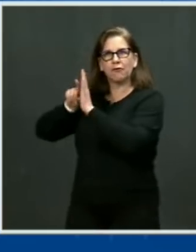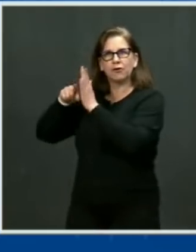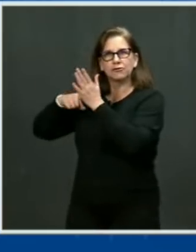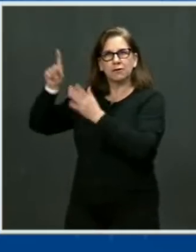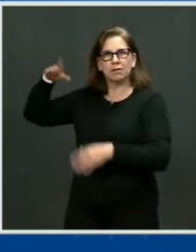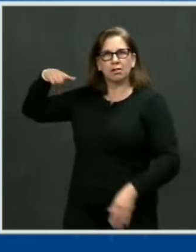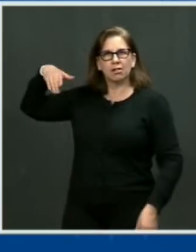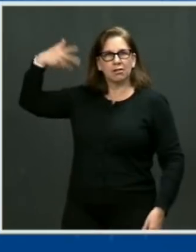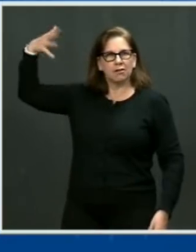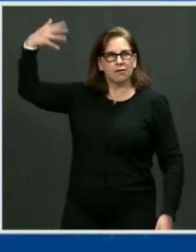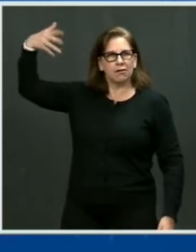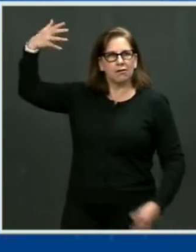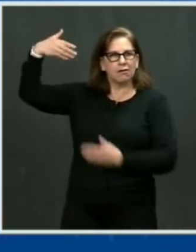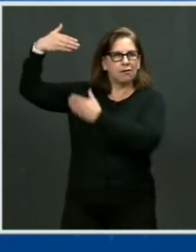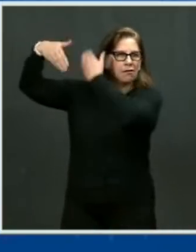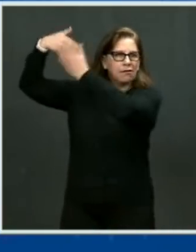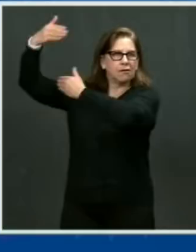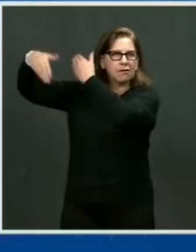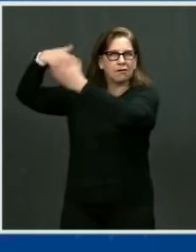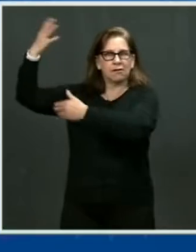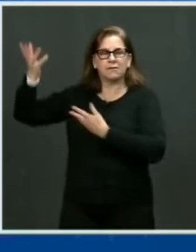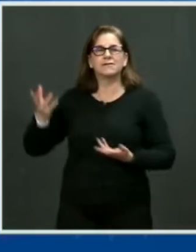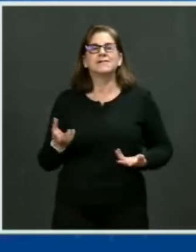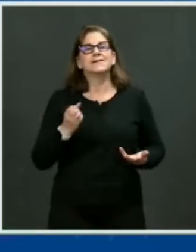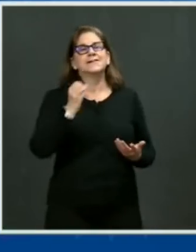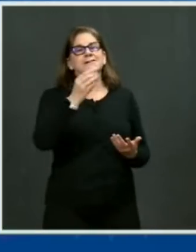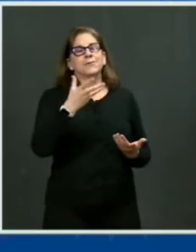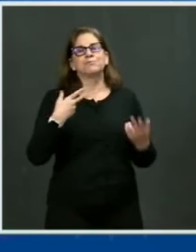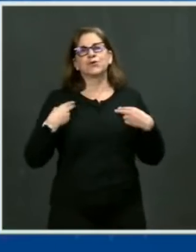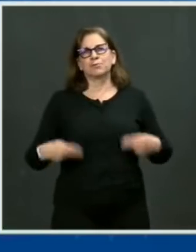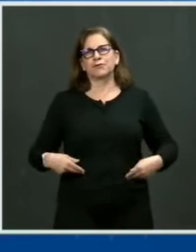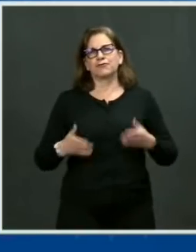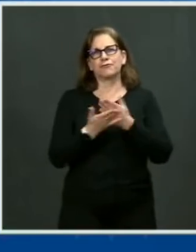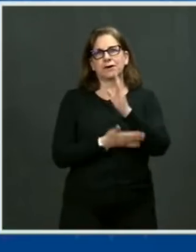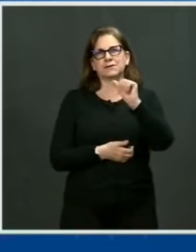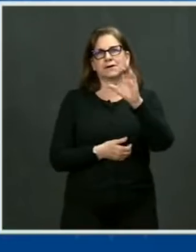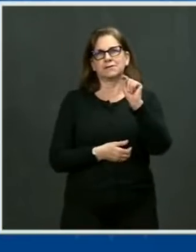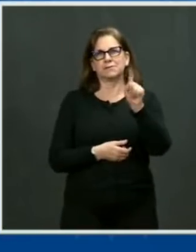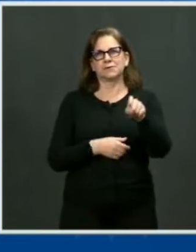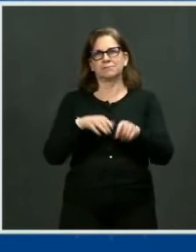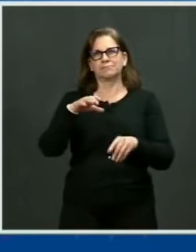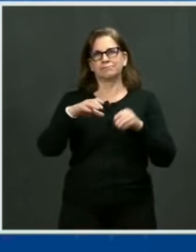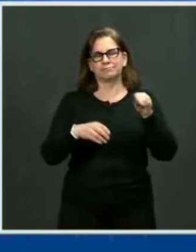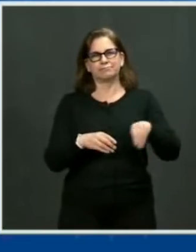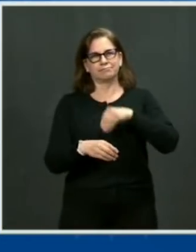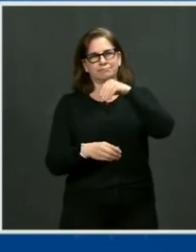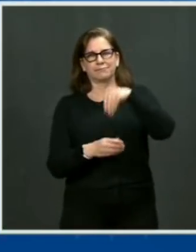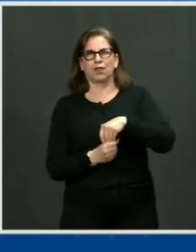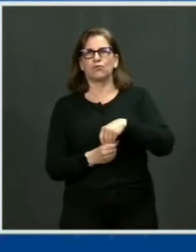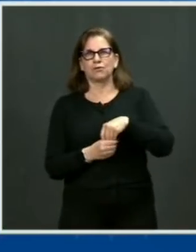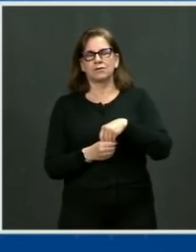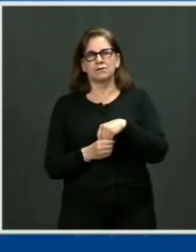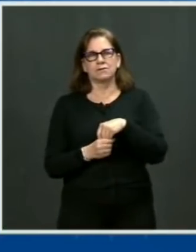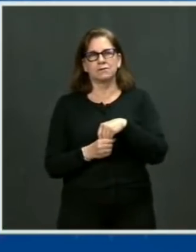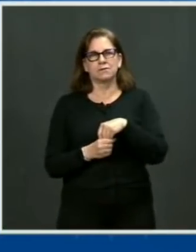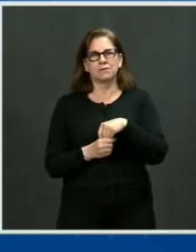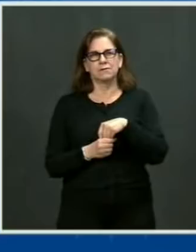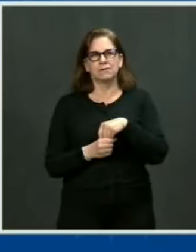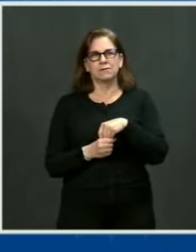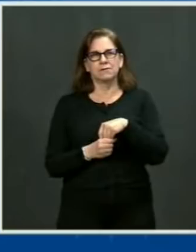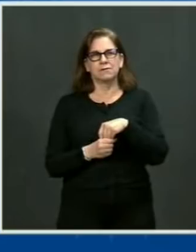the boyfriend and stalking loopholes to keep guns out of the hands of people